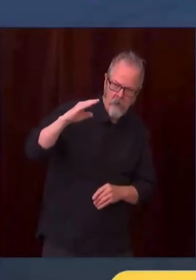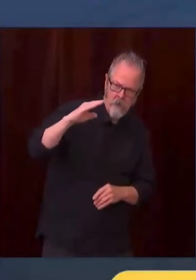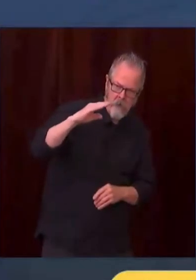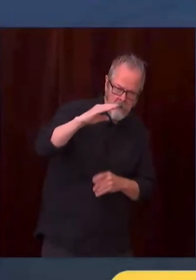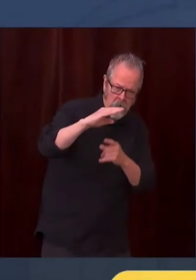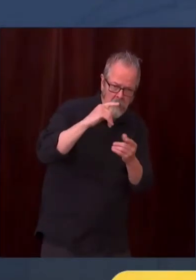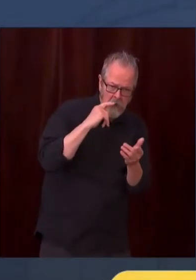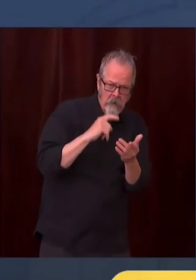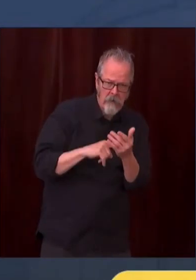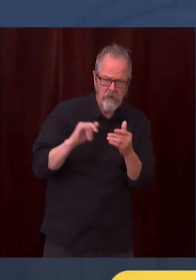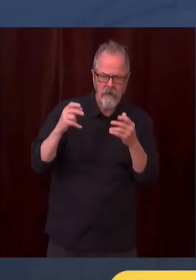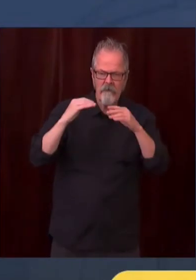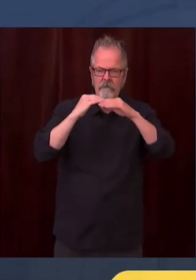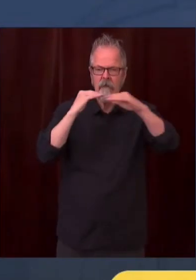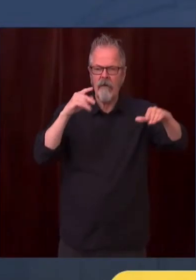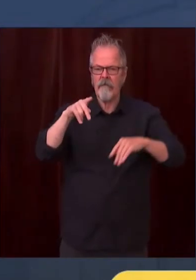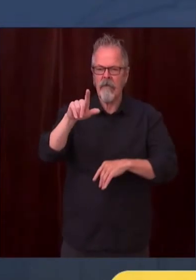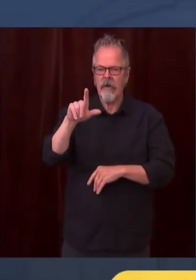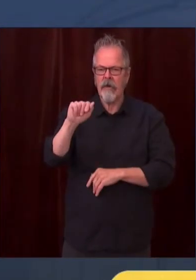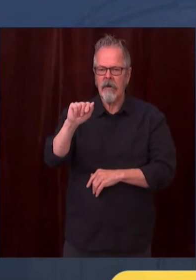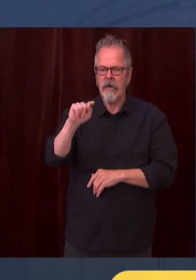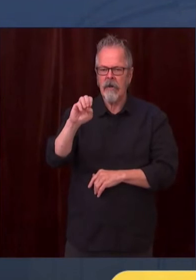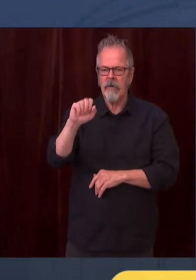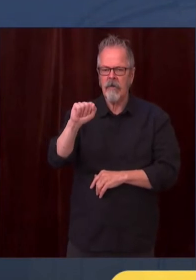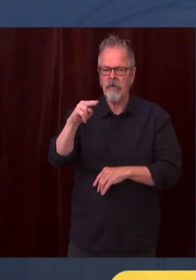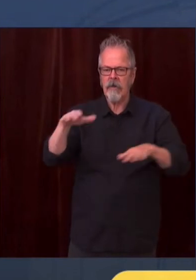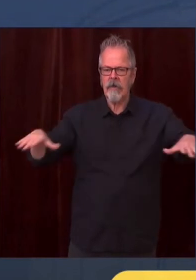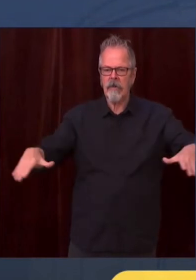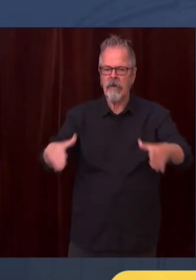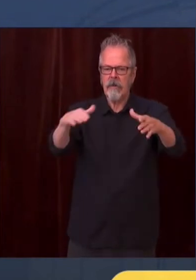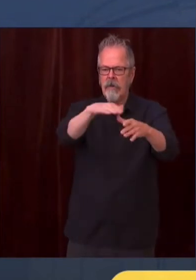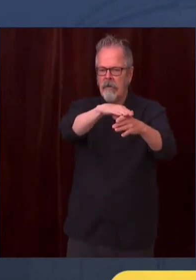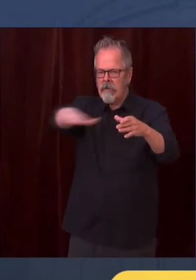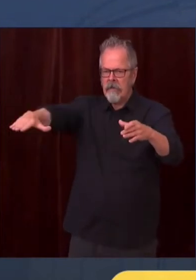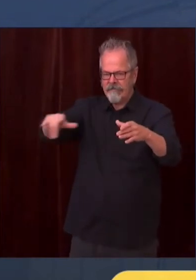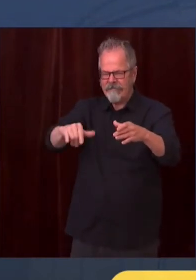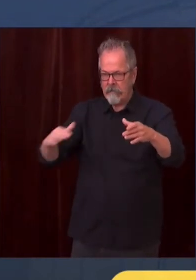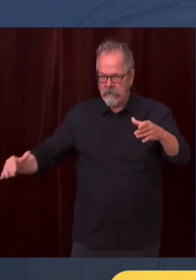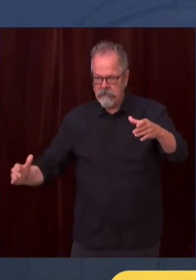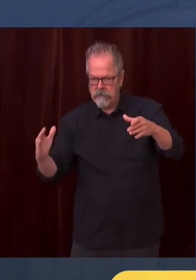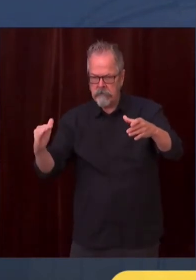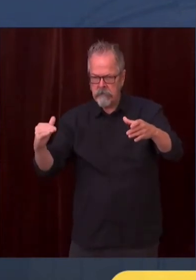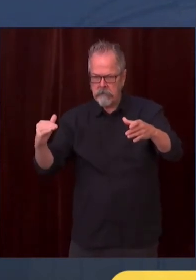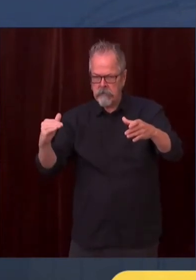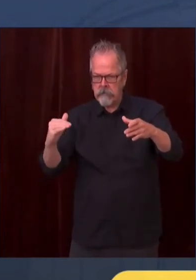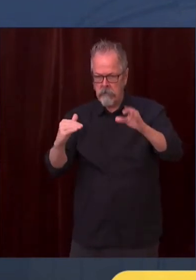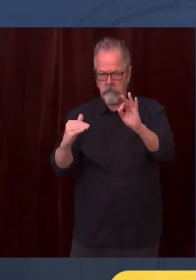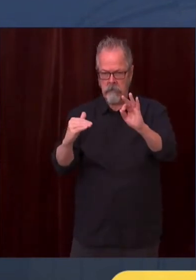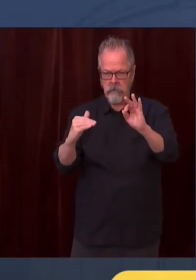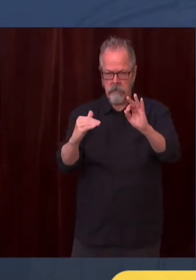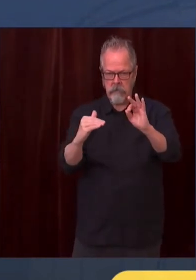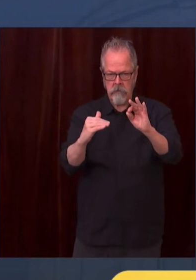the last several days. On the right side of the curve, it's essentially flat. Maybe if you're a total optimist, even a